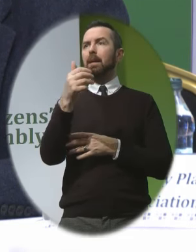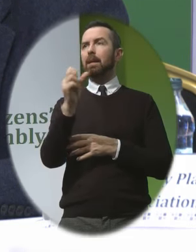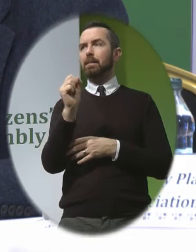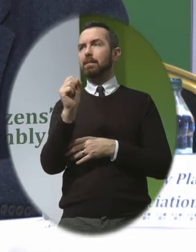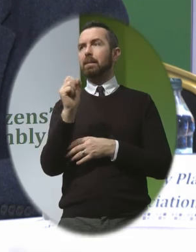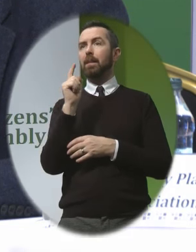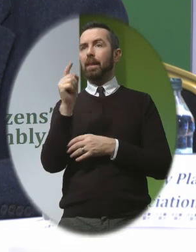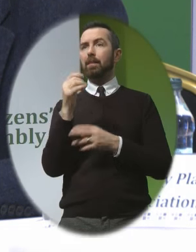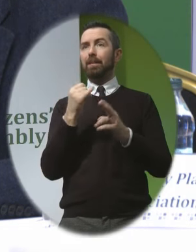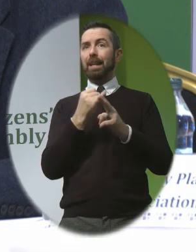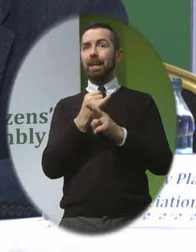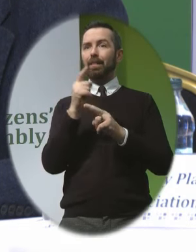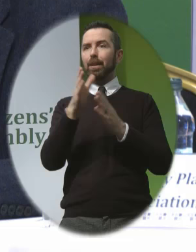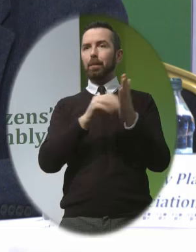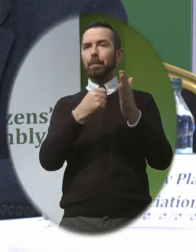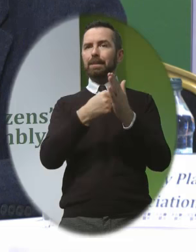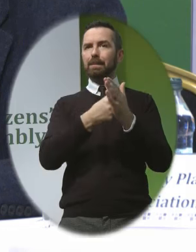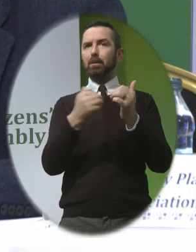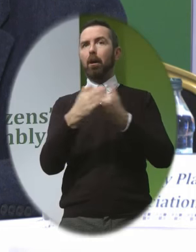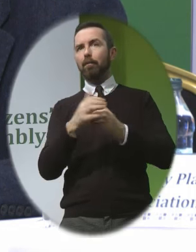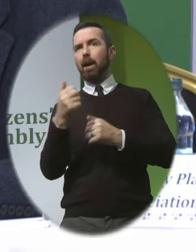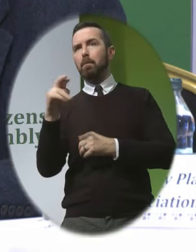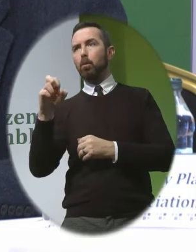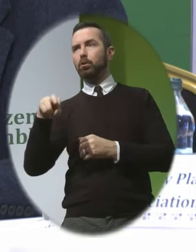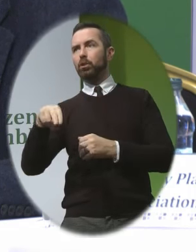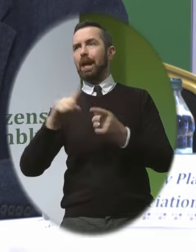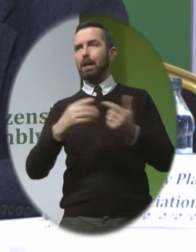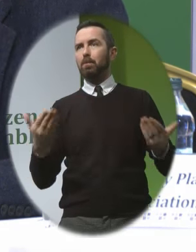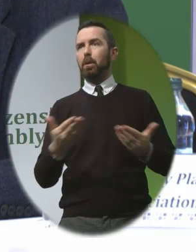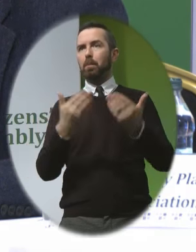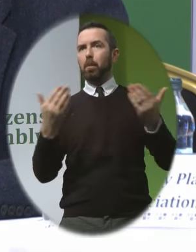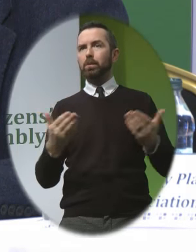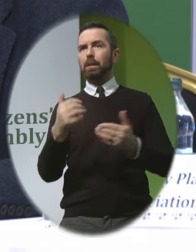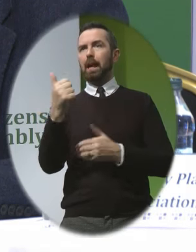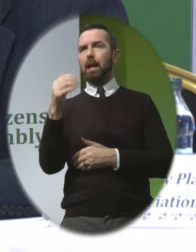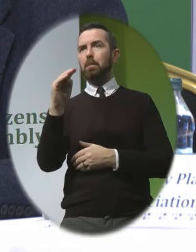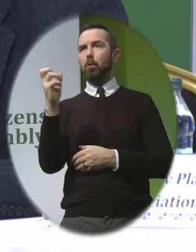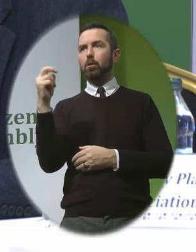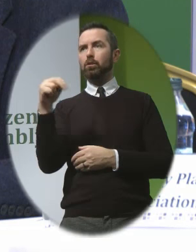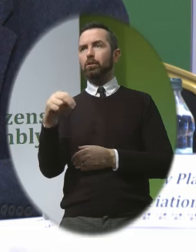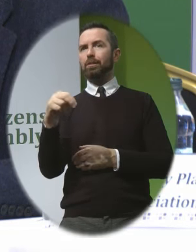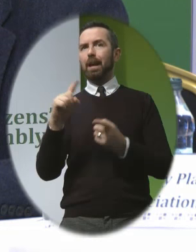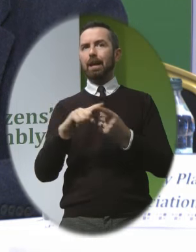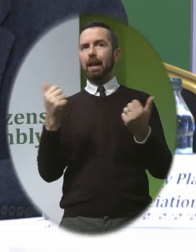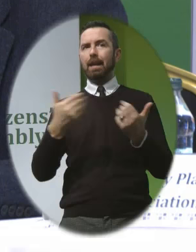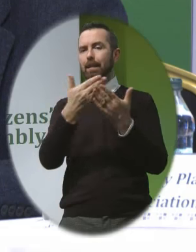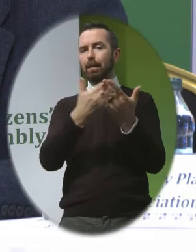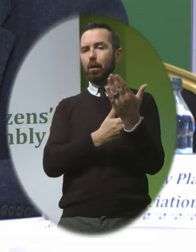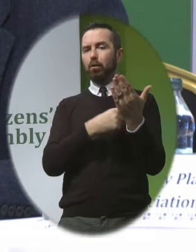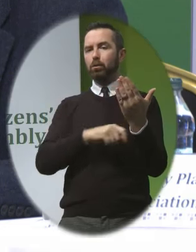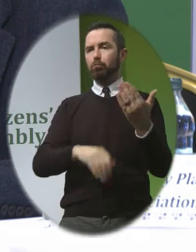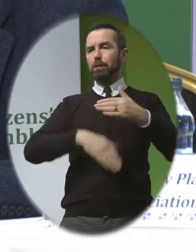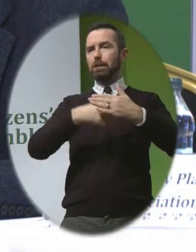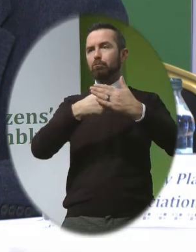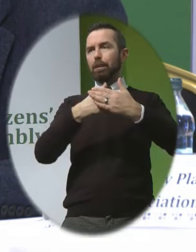in the abortion business And promoting abortion and countering any laws that would seek in any way to